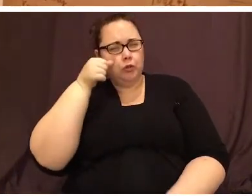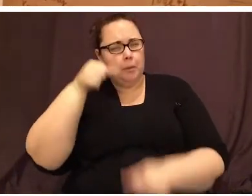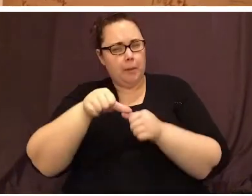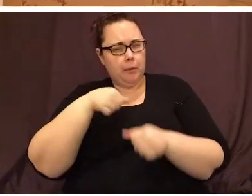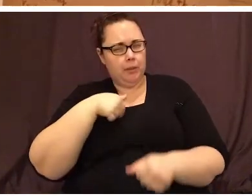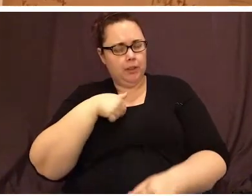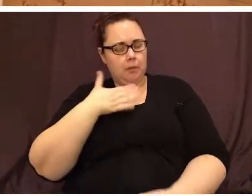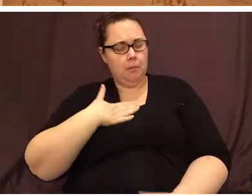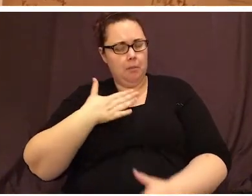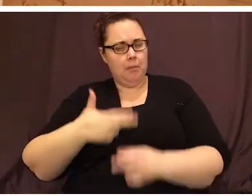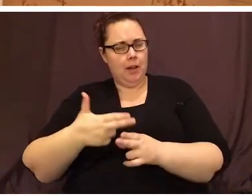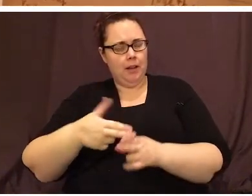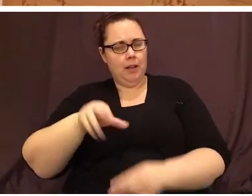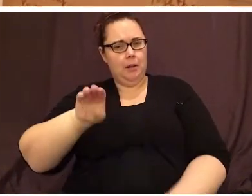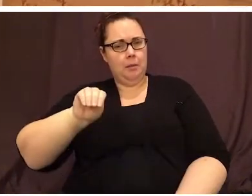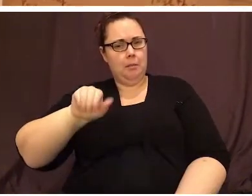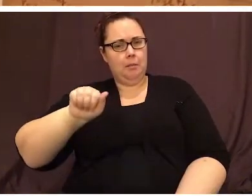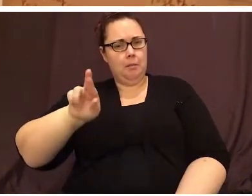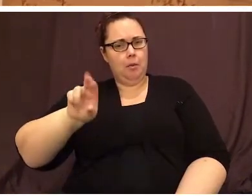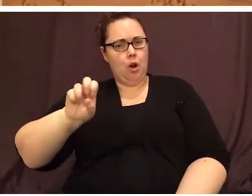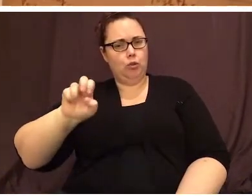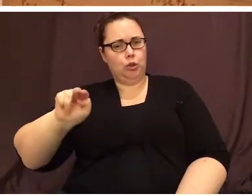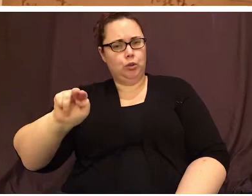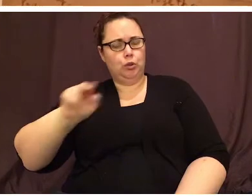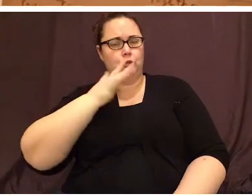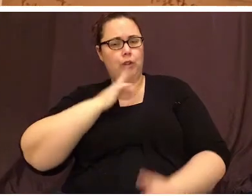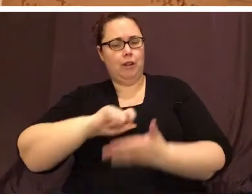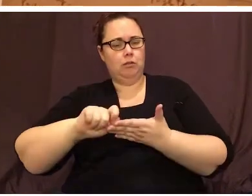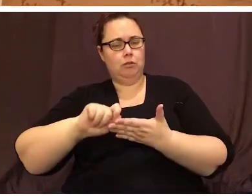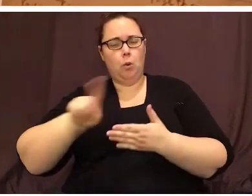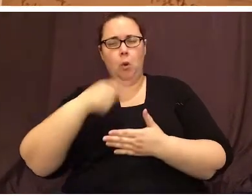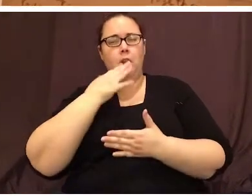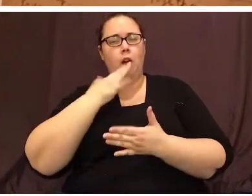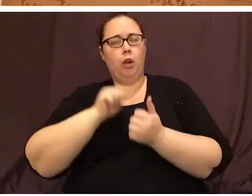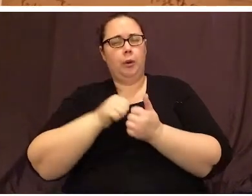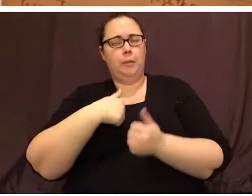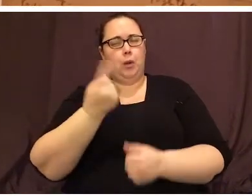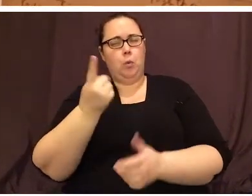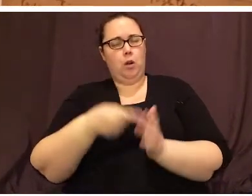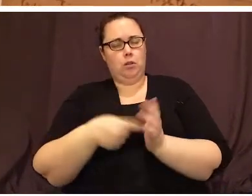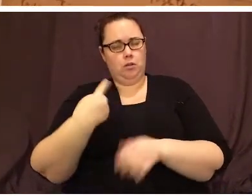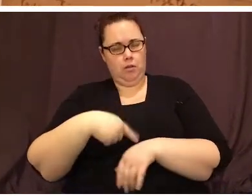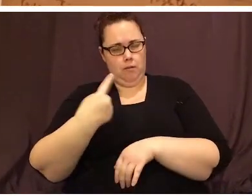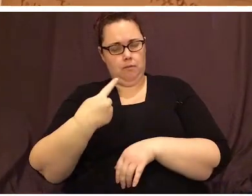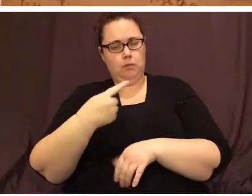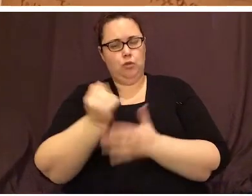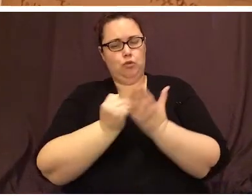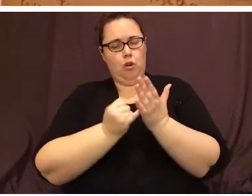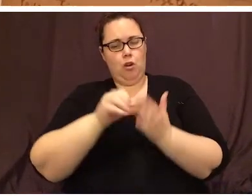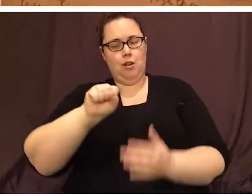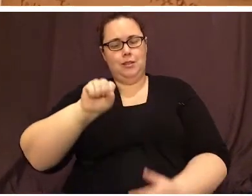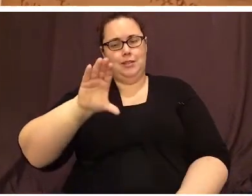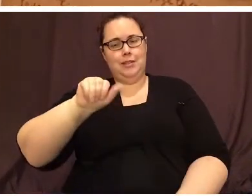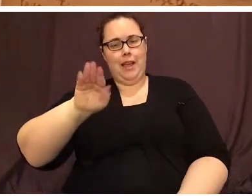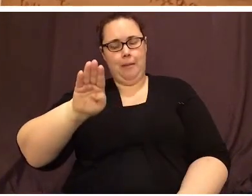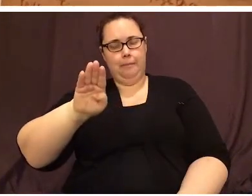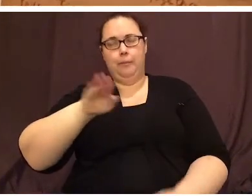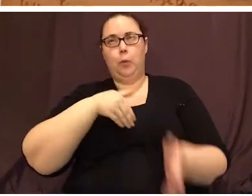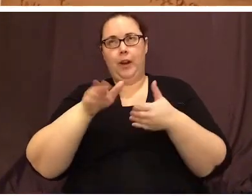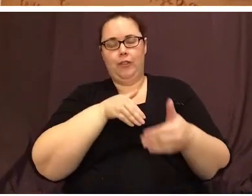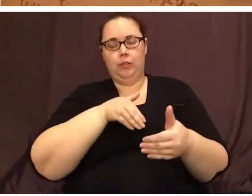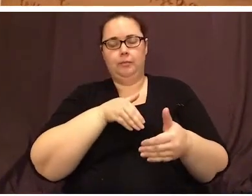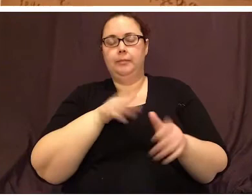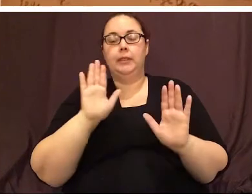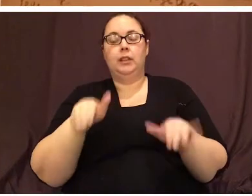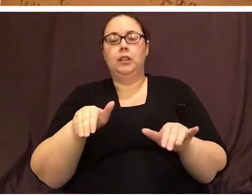My name is Maroon Crown. You only colored with me once to draw a scab, but whatever. Anyway, you lost me two